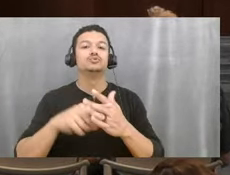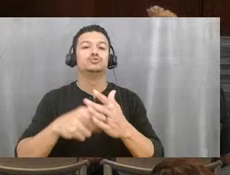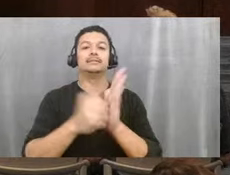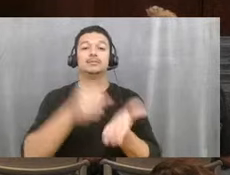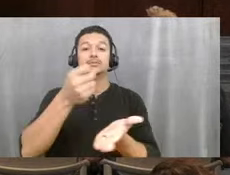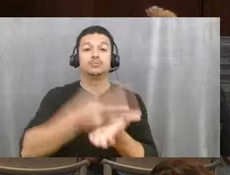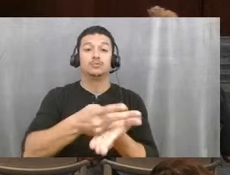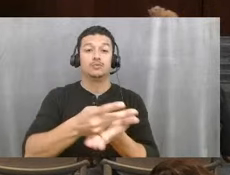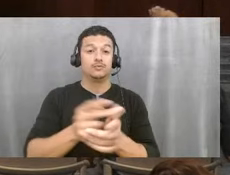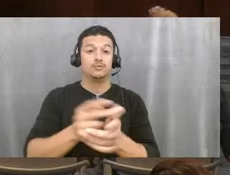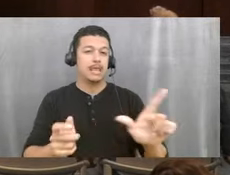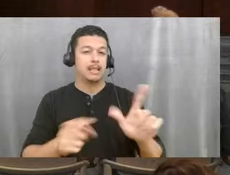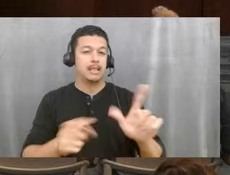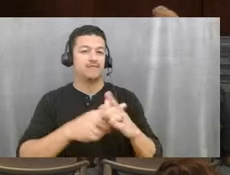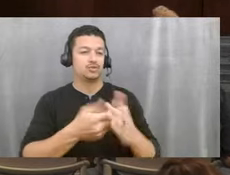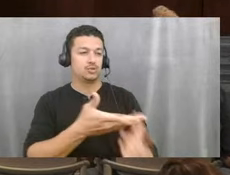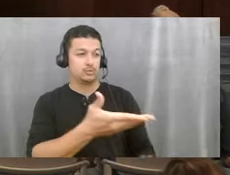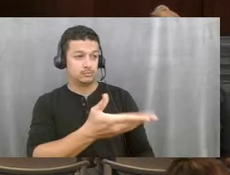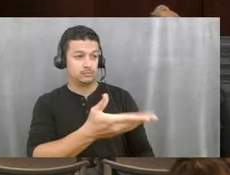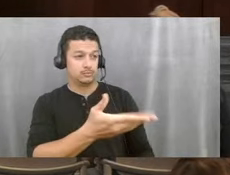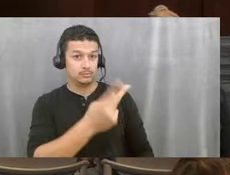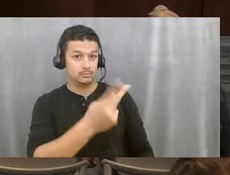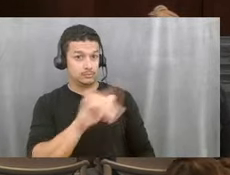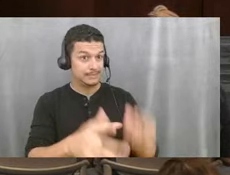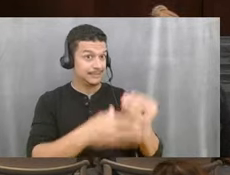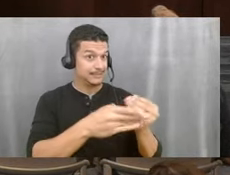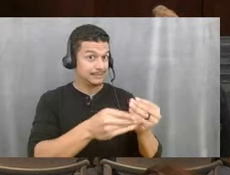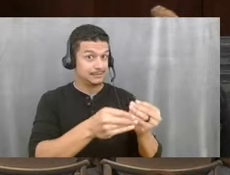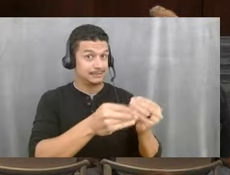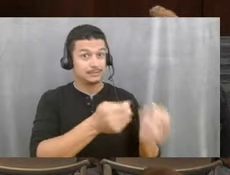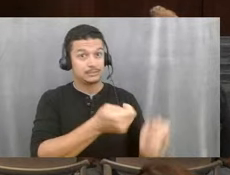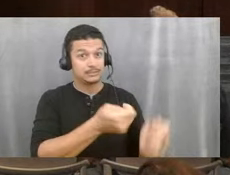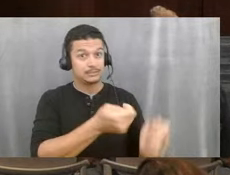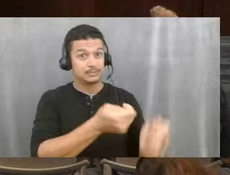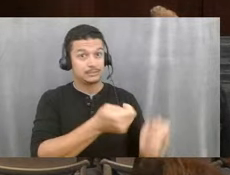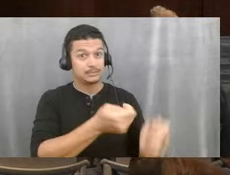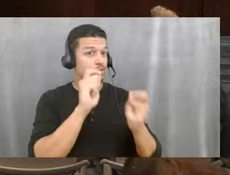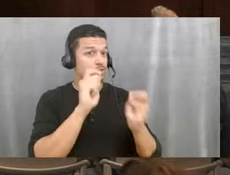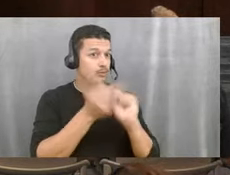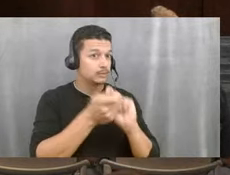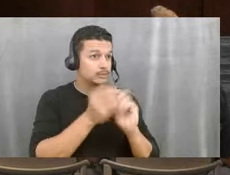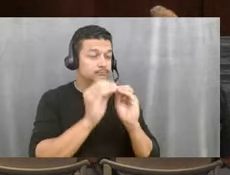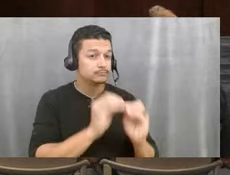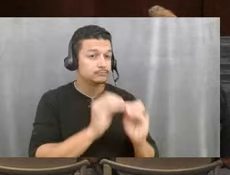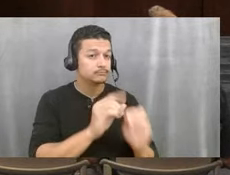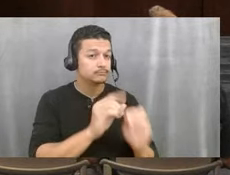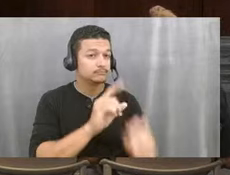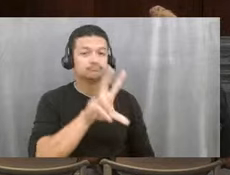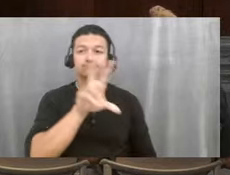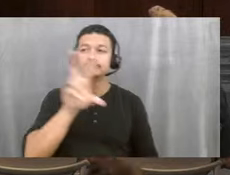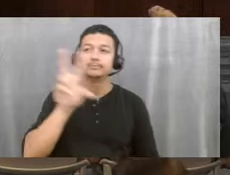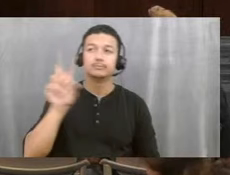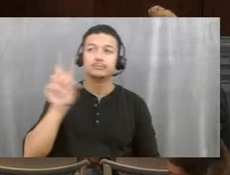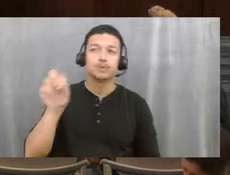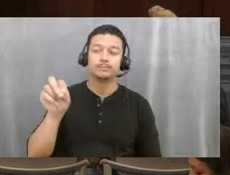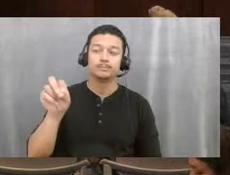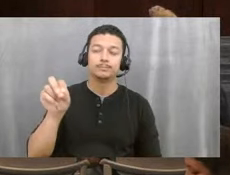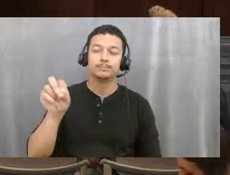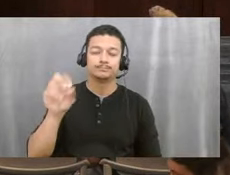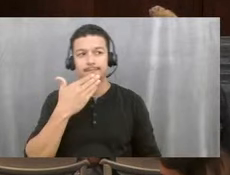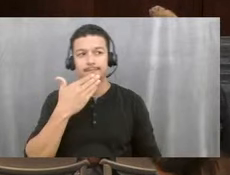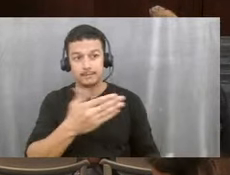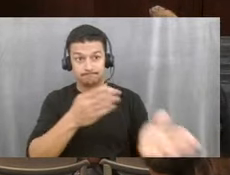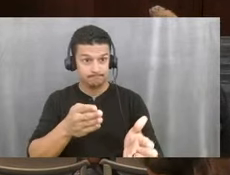with Commissioner Kelly, additions, deletions, or corrections to the agenda. Commissioner? No, Mayor, I don't have any. Thank you. Thank you. Commissioner Hay?